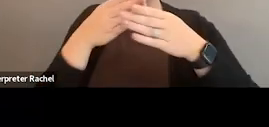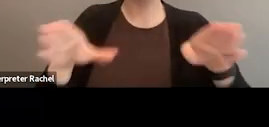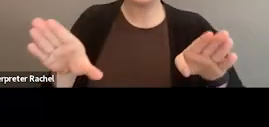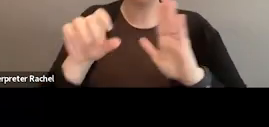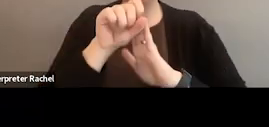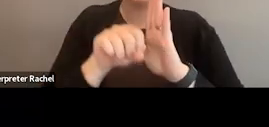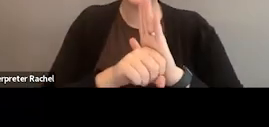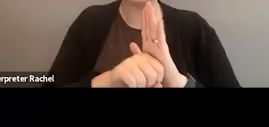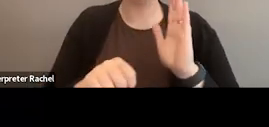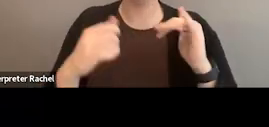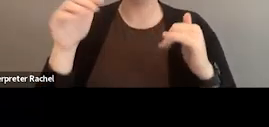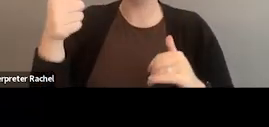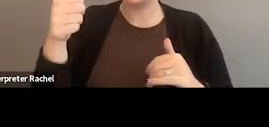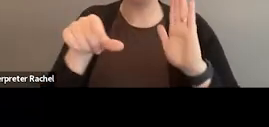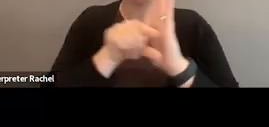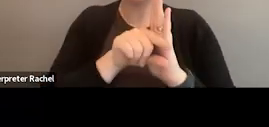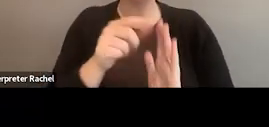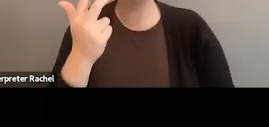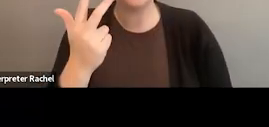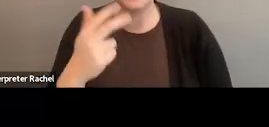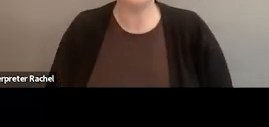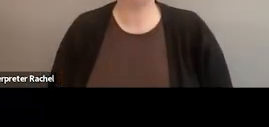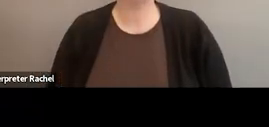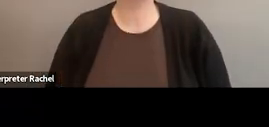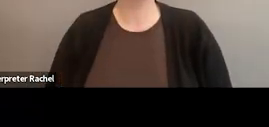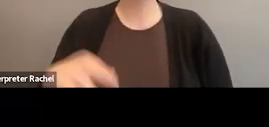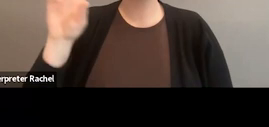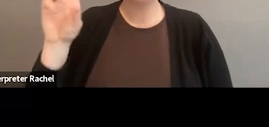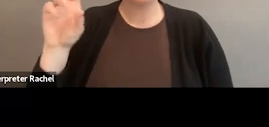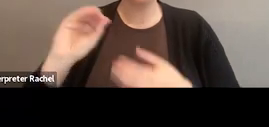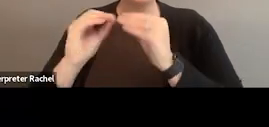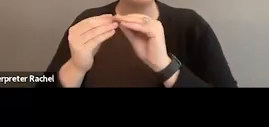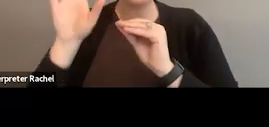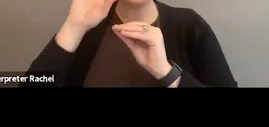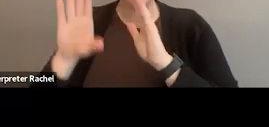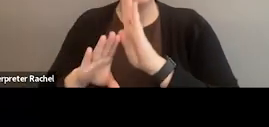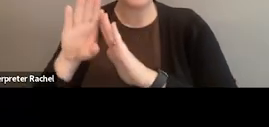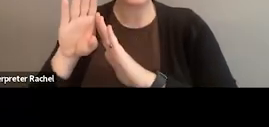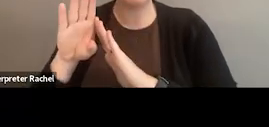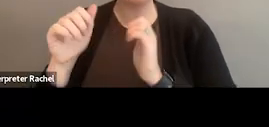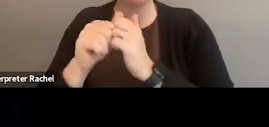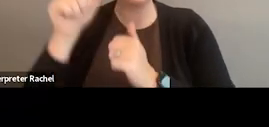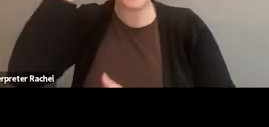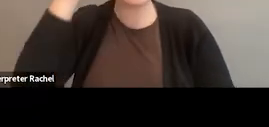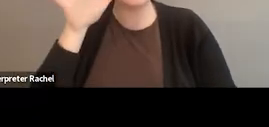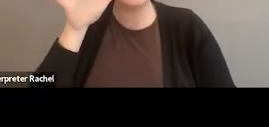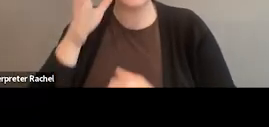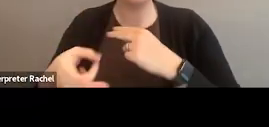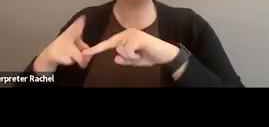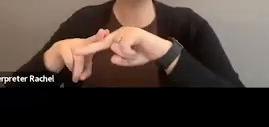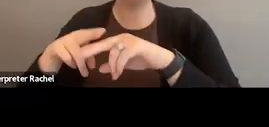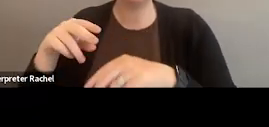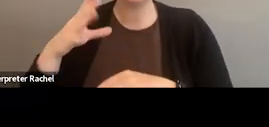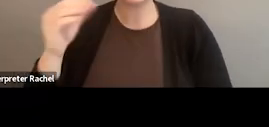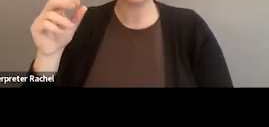is down to 10, which is minus three. The Republicans' numbers should go up one with Alaska as it comes through, and maybe